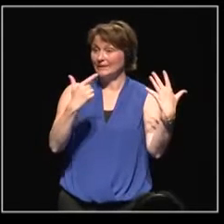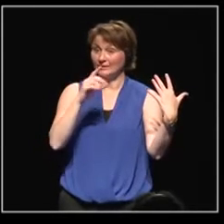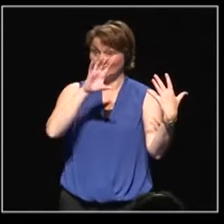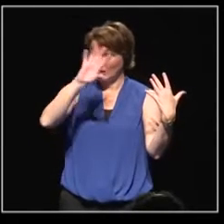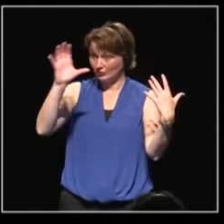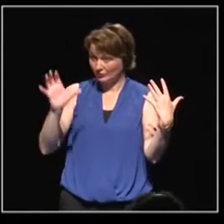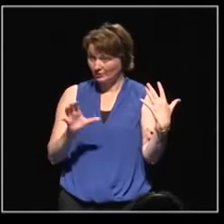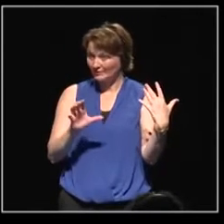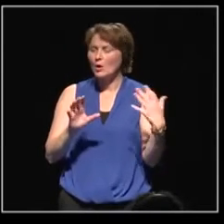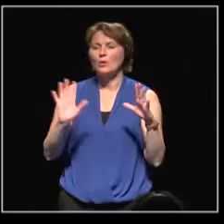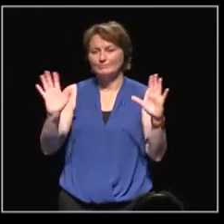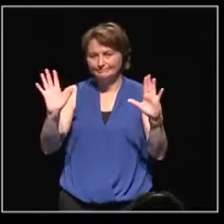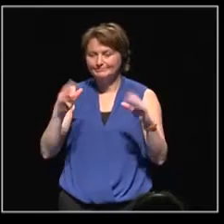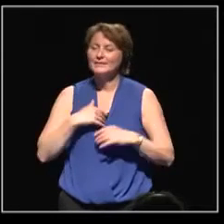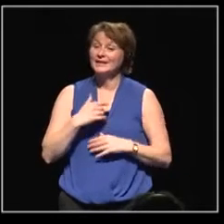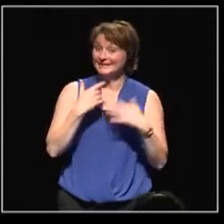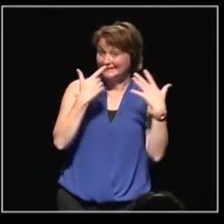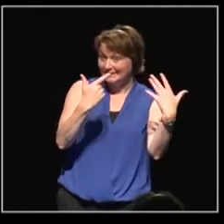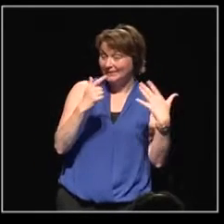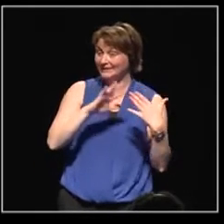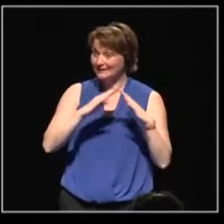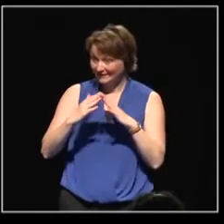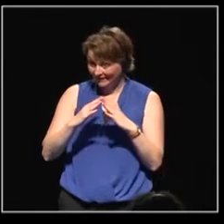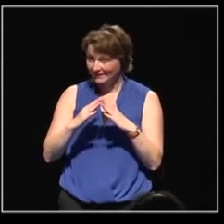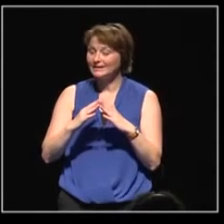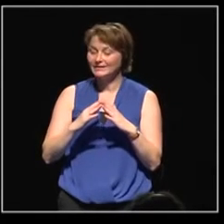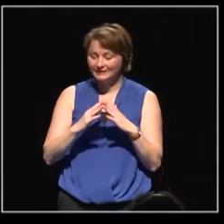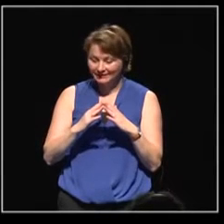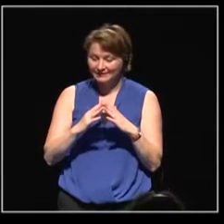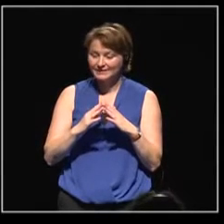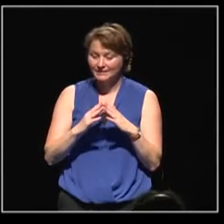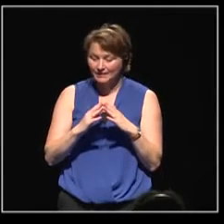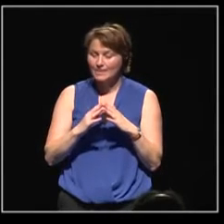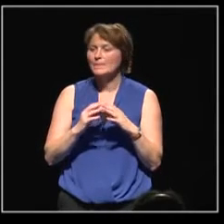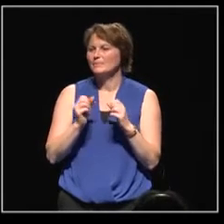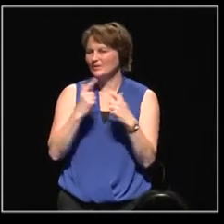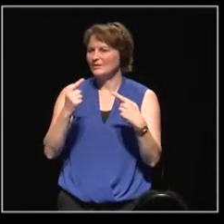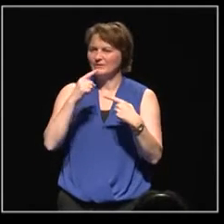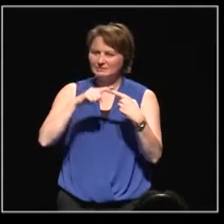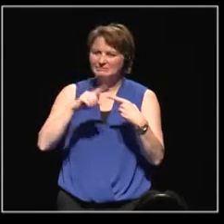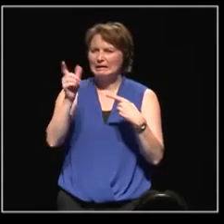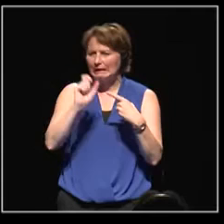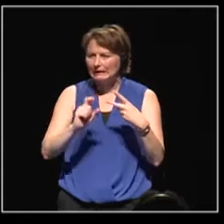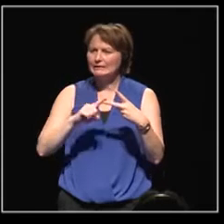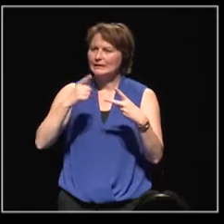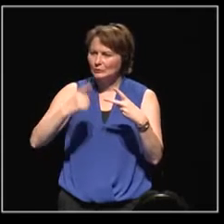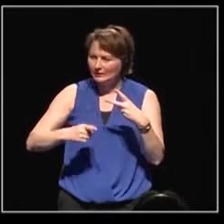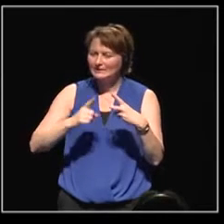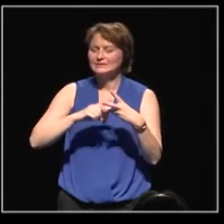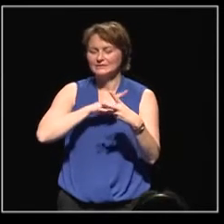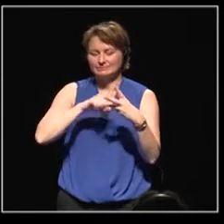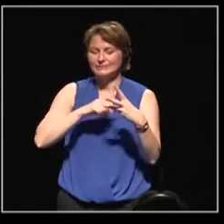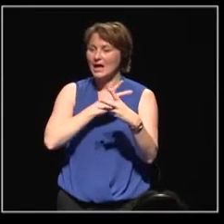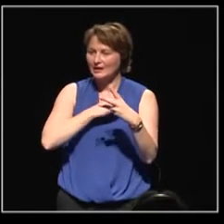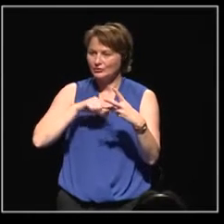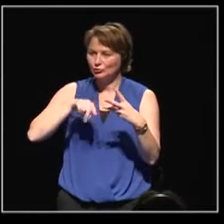or rather seven cities, Dresden, Trigala in Greece, Canas in Italy, Grasse in Austria,